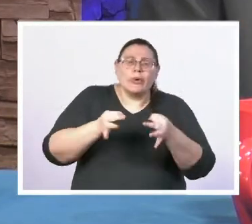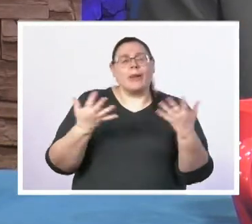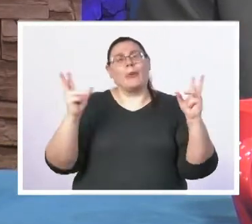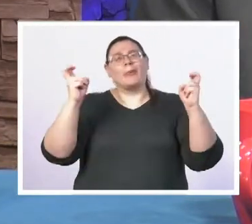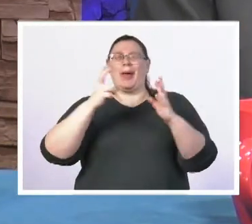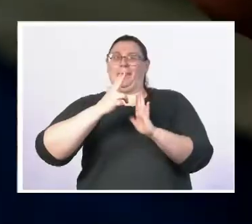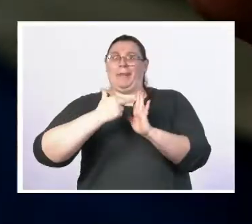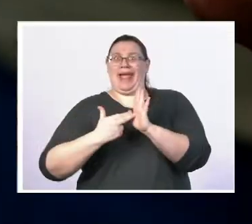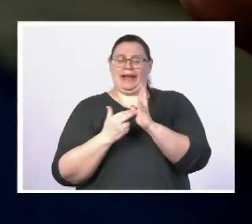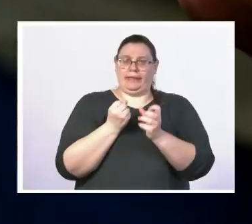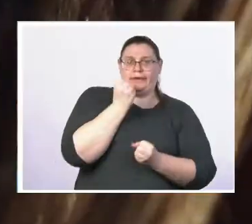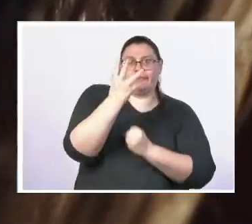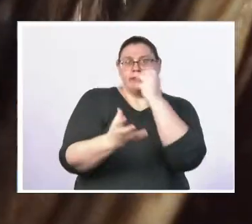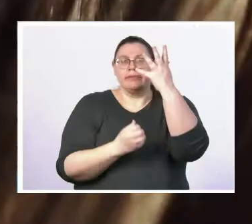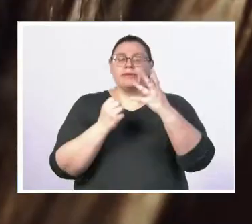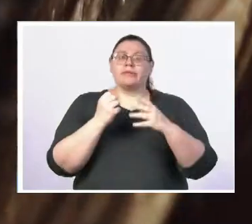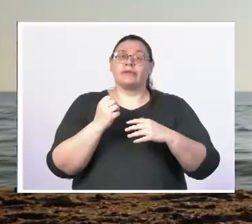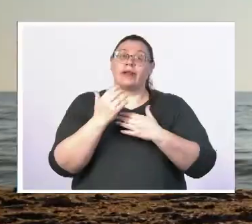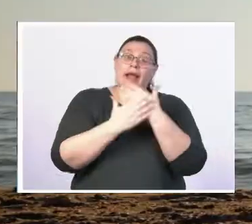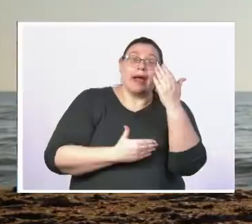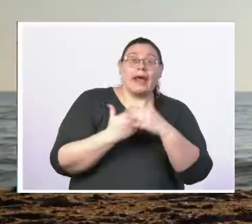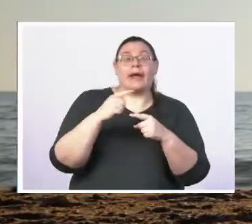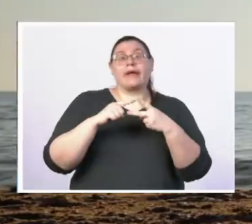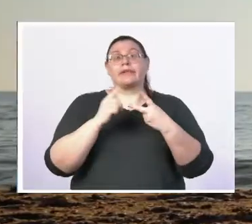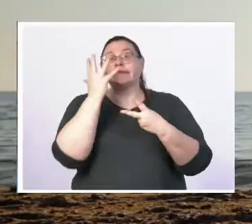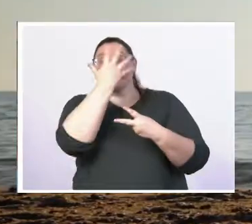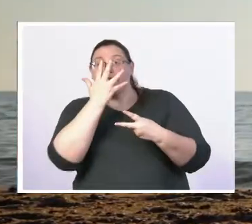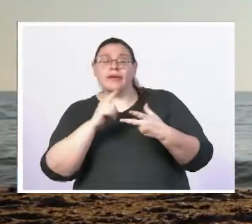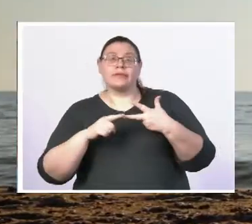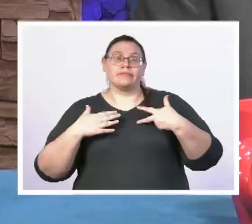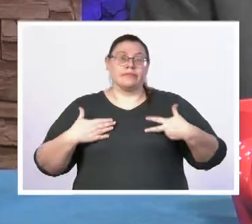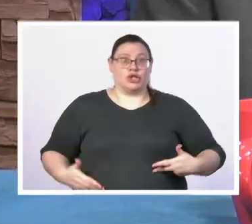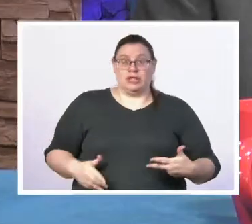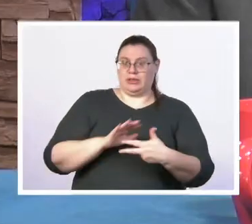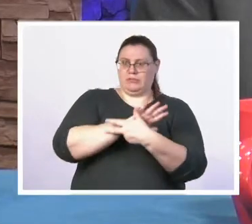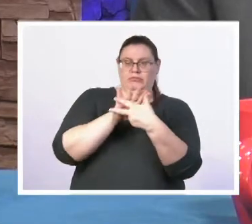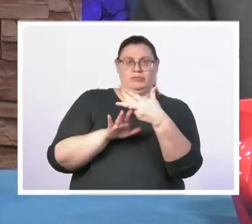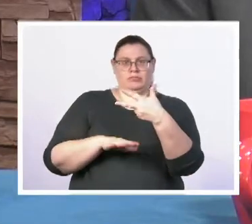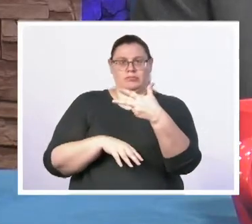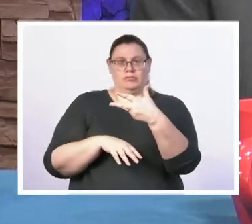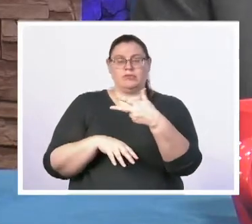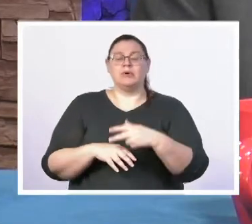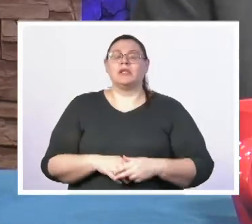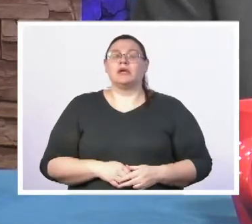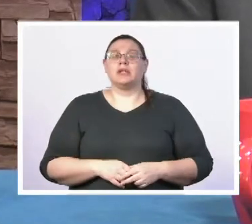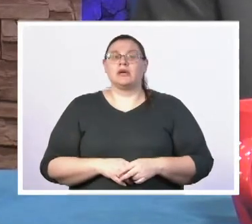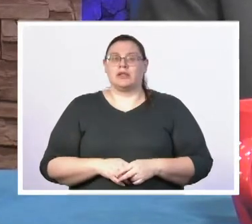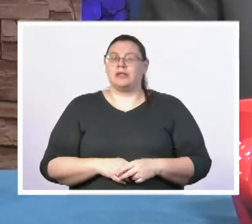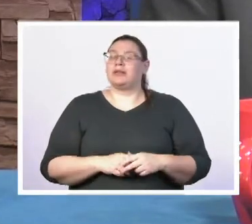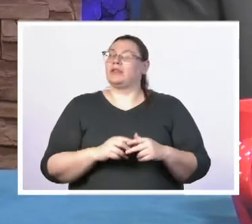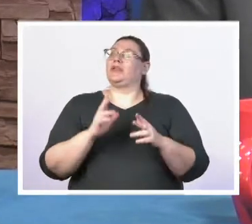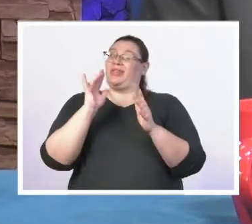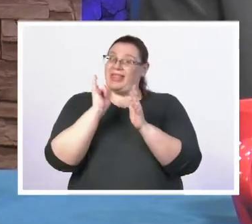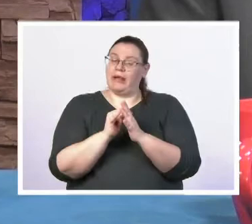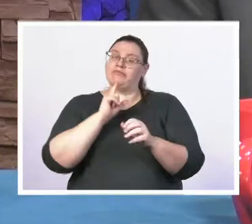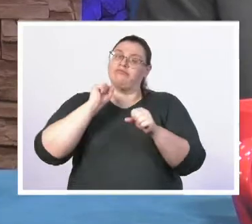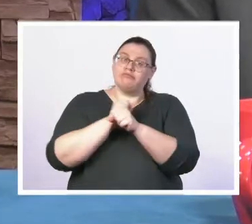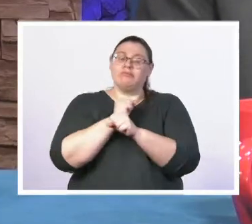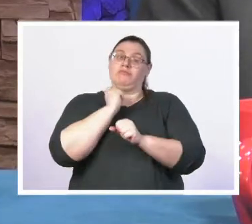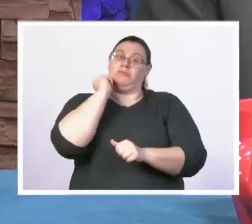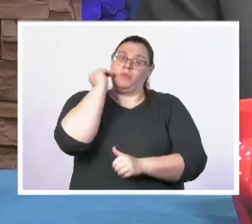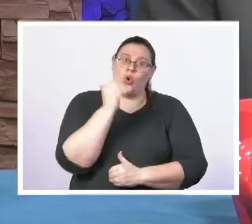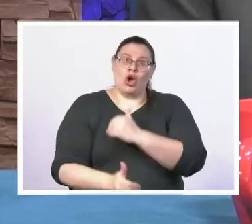essentially your hands your face your body so that's how the actual process of